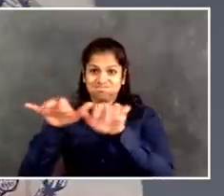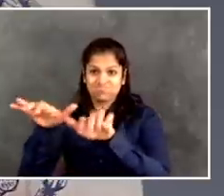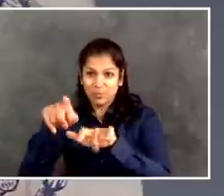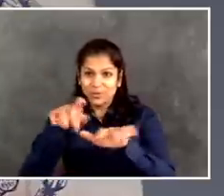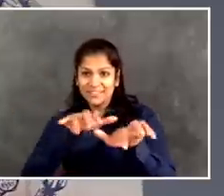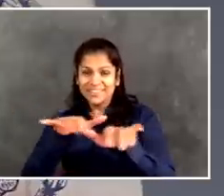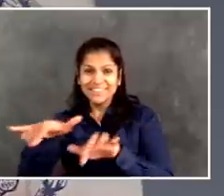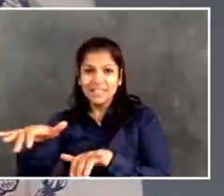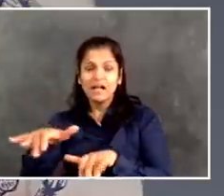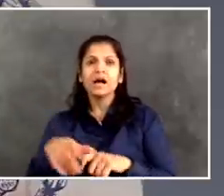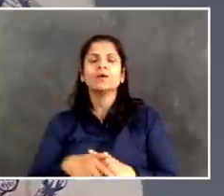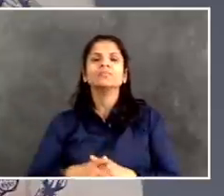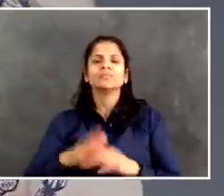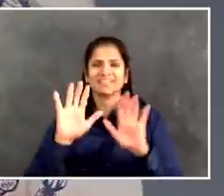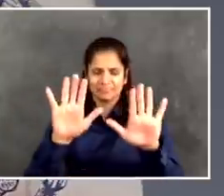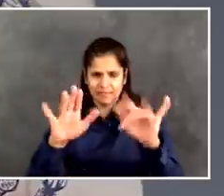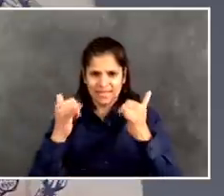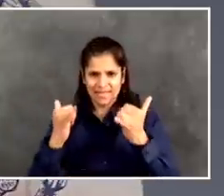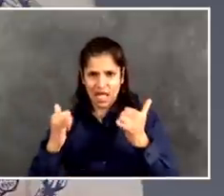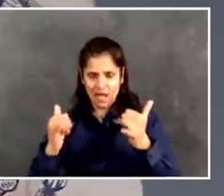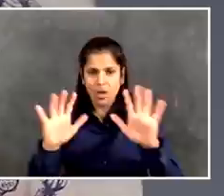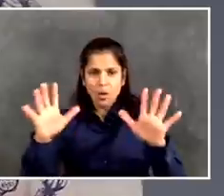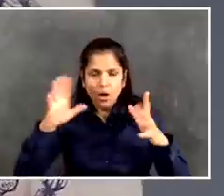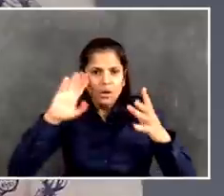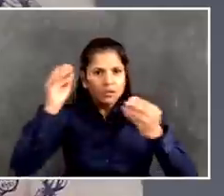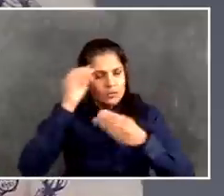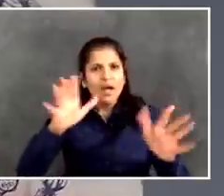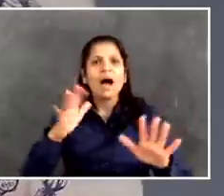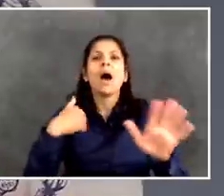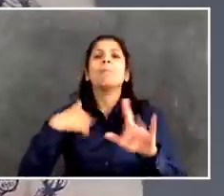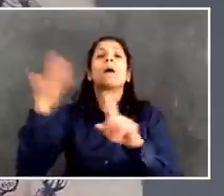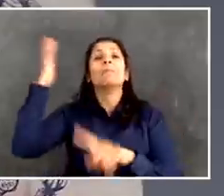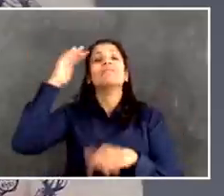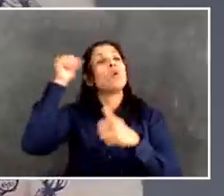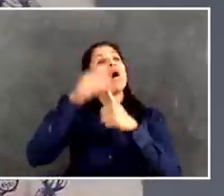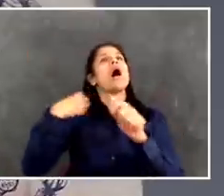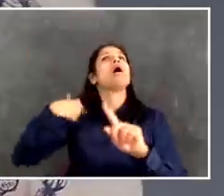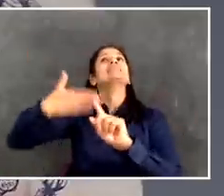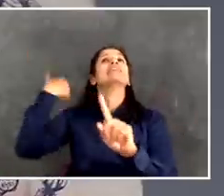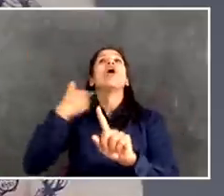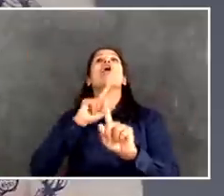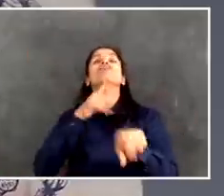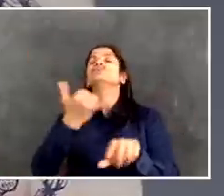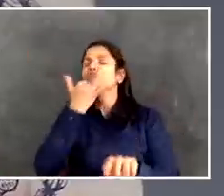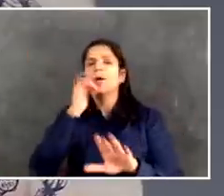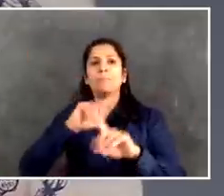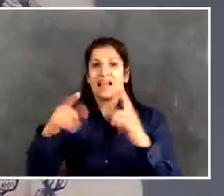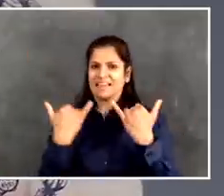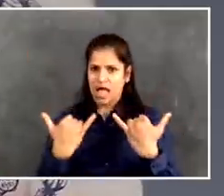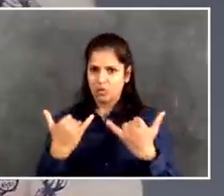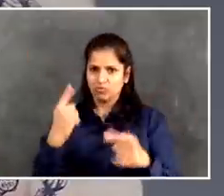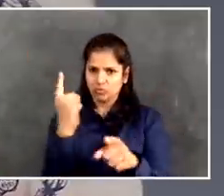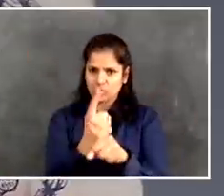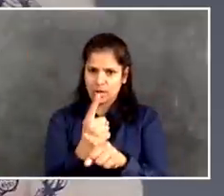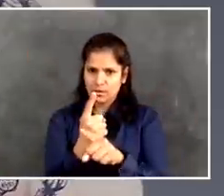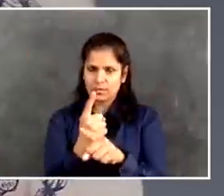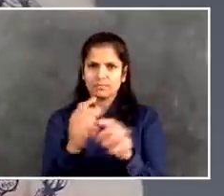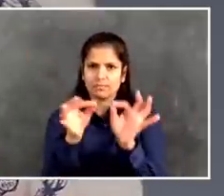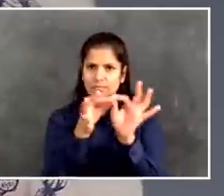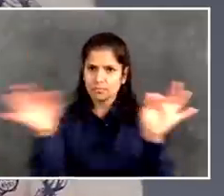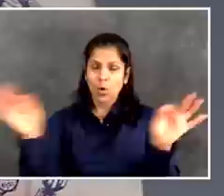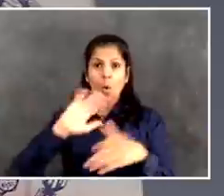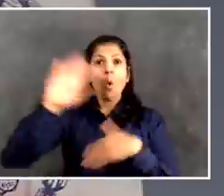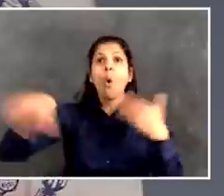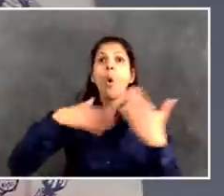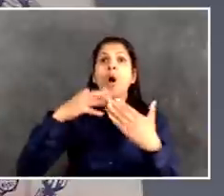specific sites that are in communities that have large Muslim populations have an additional quantity available to make